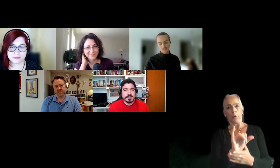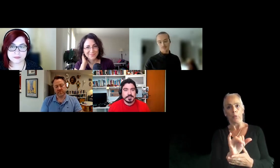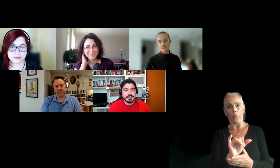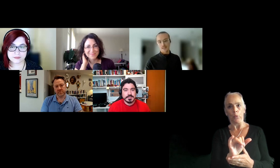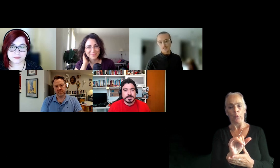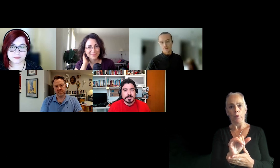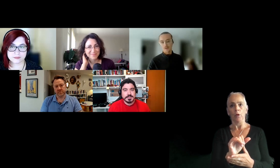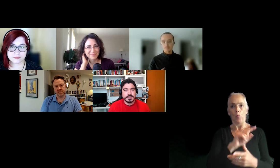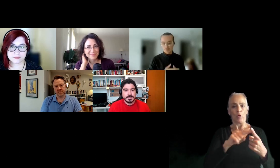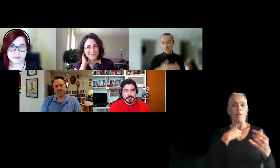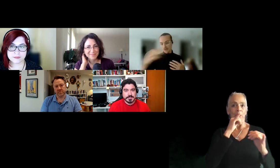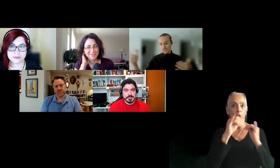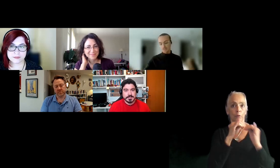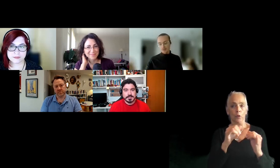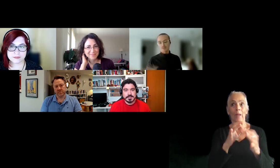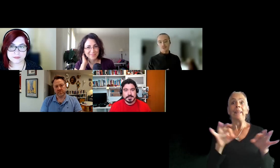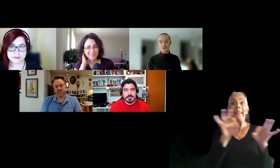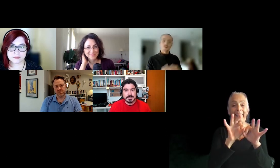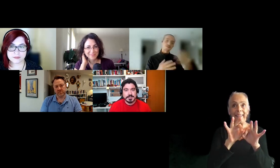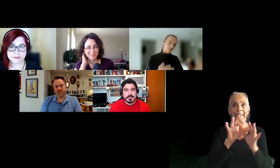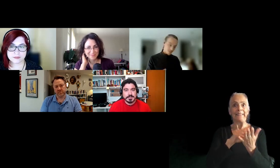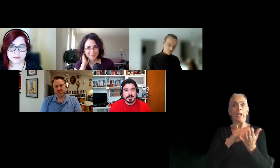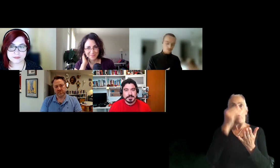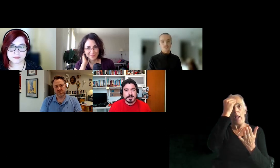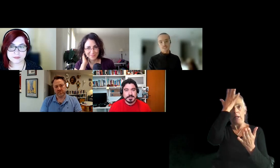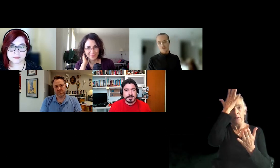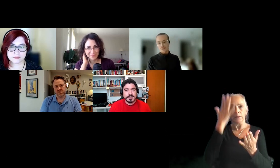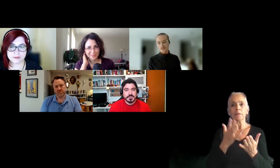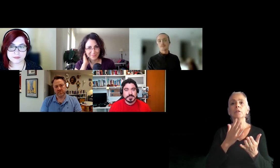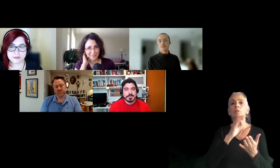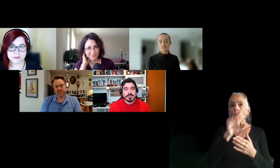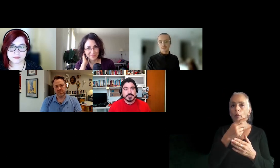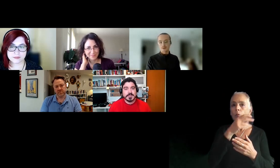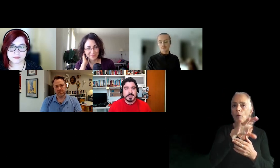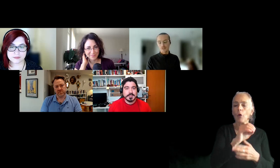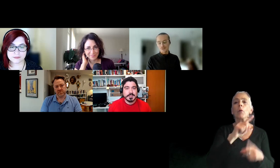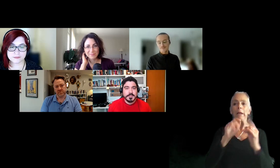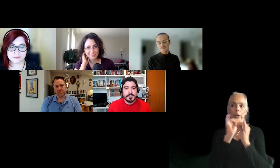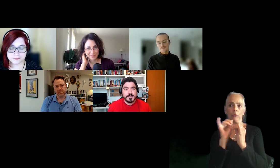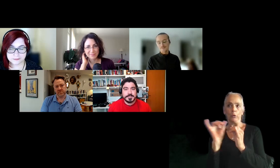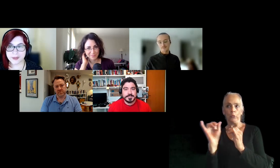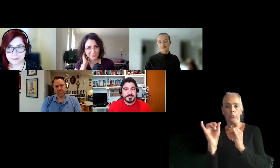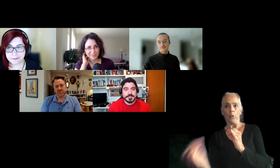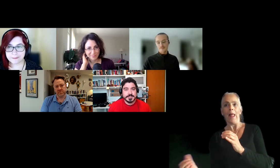takeaways and stuff like that. So beyond the initial portfolio, going through the interview process as well, linking back to your portfolio.